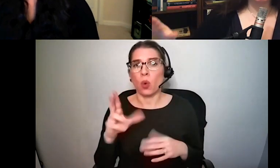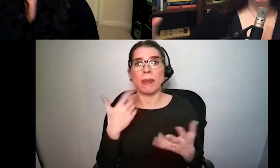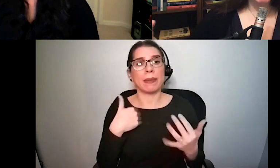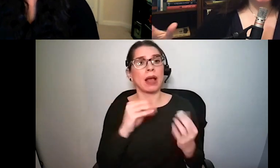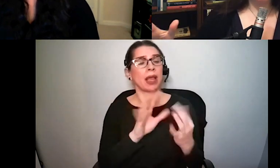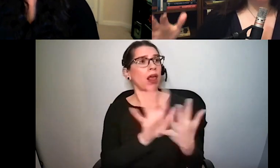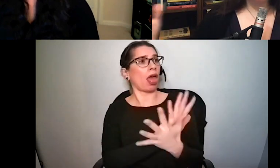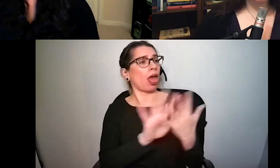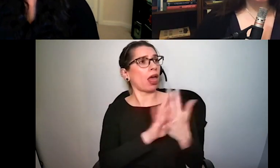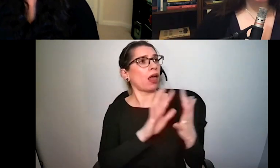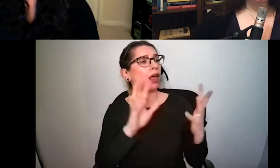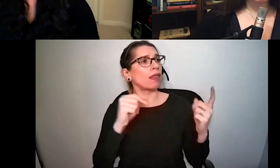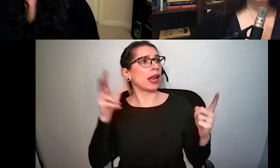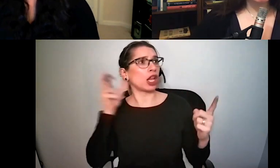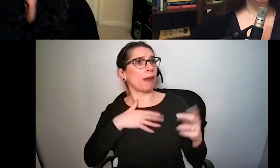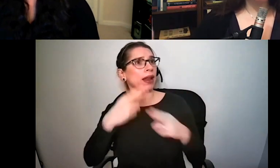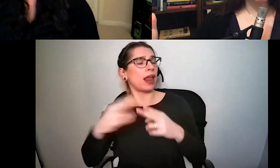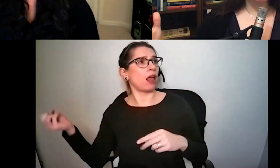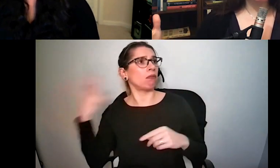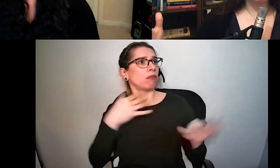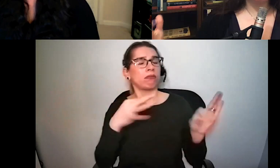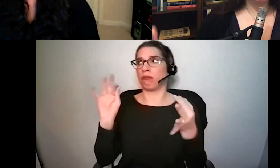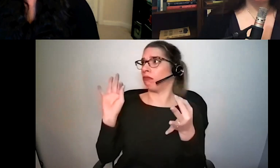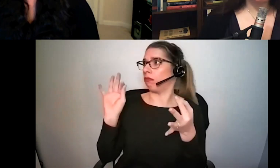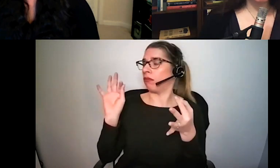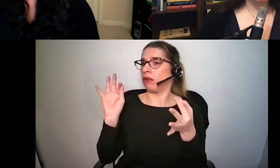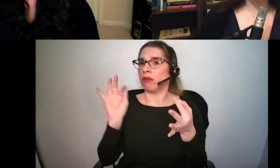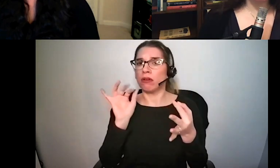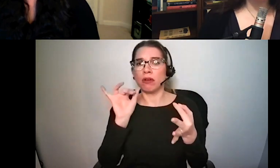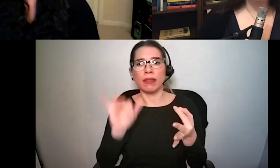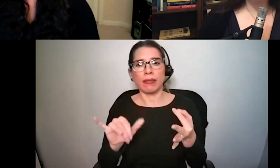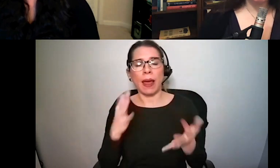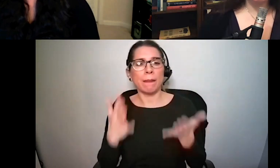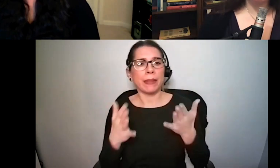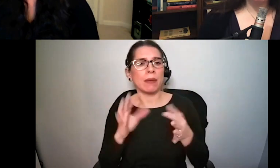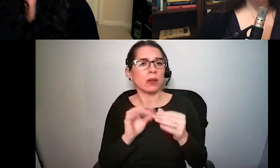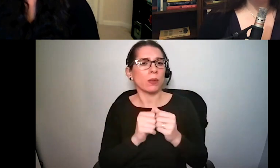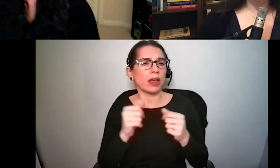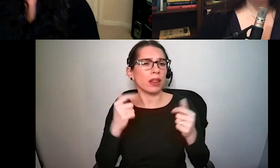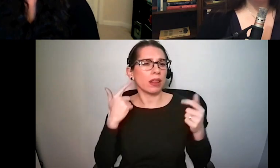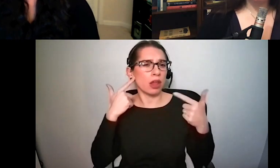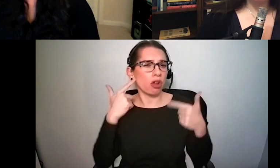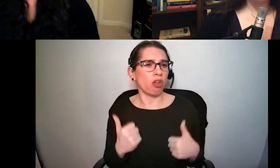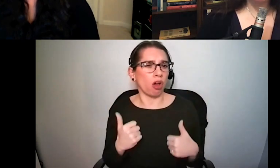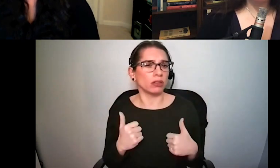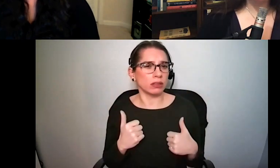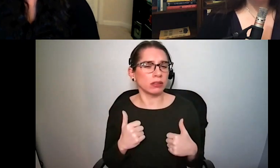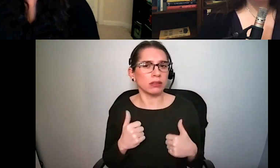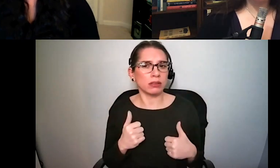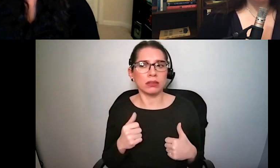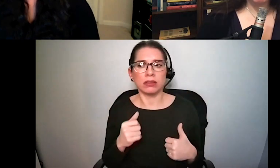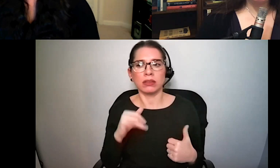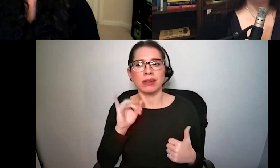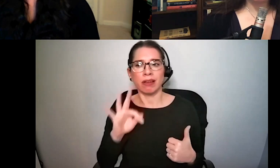something and and I recognize that some of that may be um a hearing loss issue um if you are having trouble